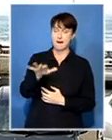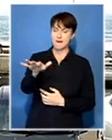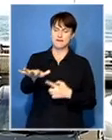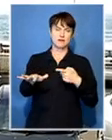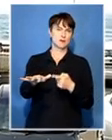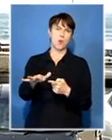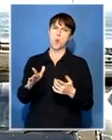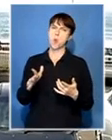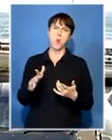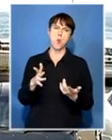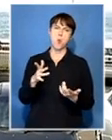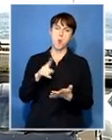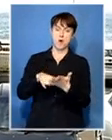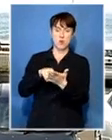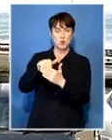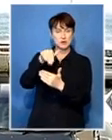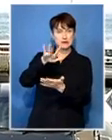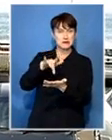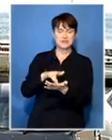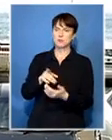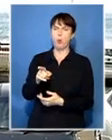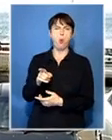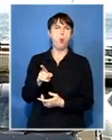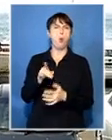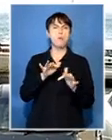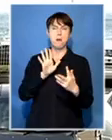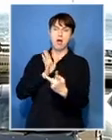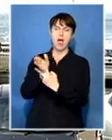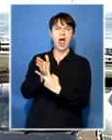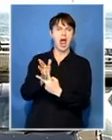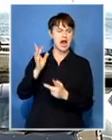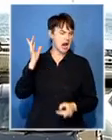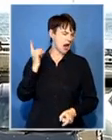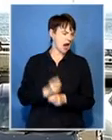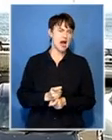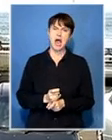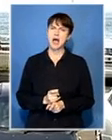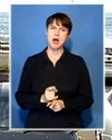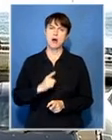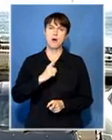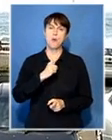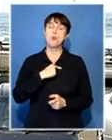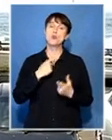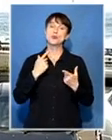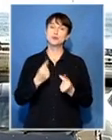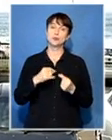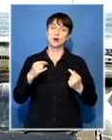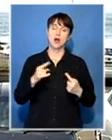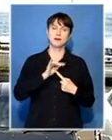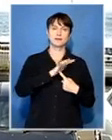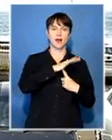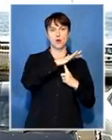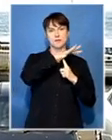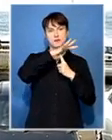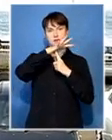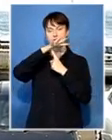completely inaccessible we have hired helicopters to deliver the material at those voting stations and also